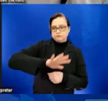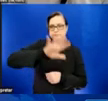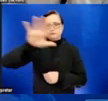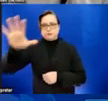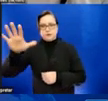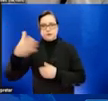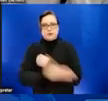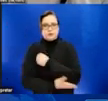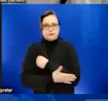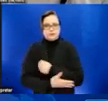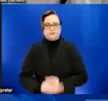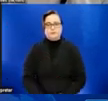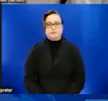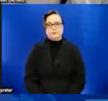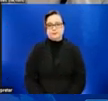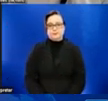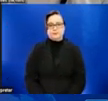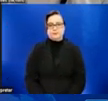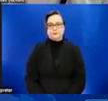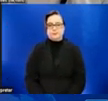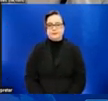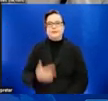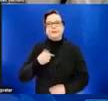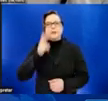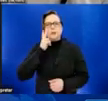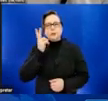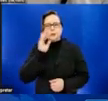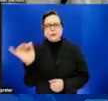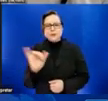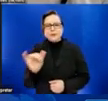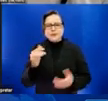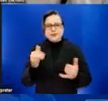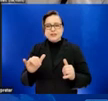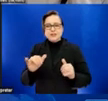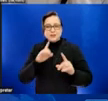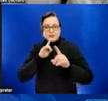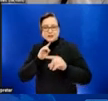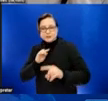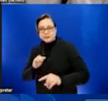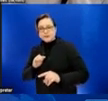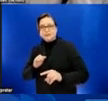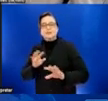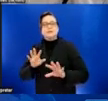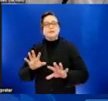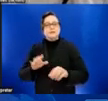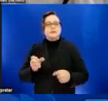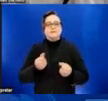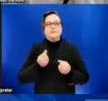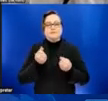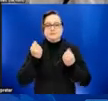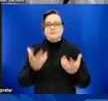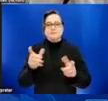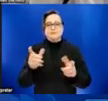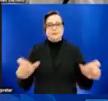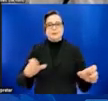I I see that it looks like there are still some answers coming into the poll question, but I see a lot of people responding that they